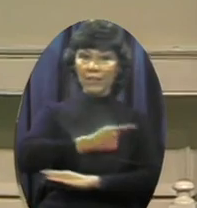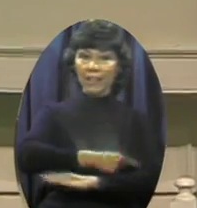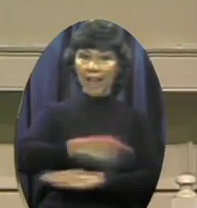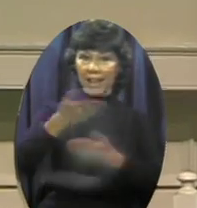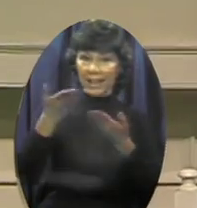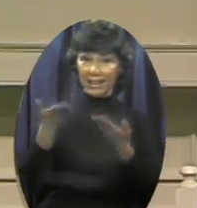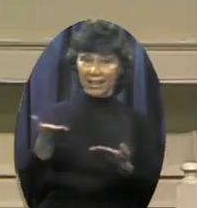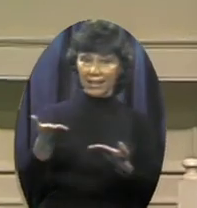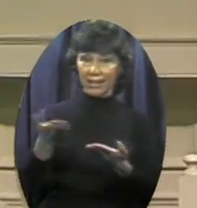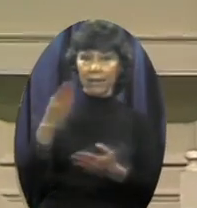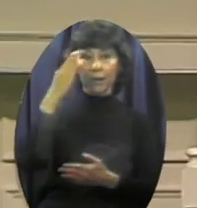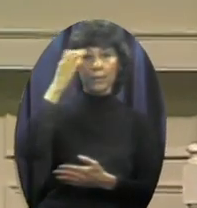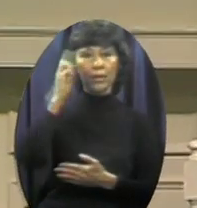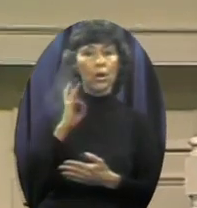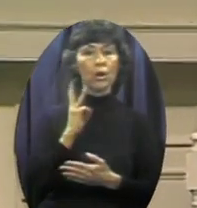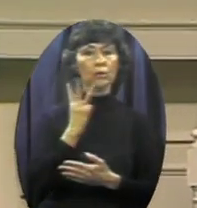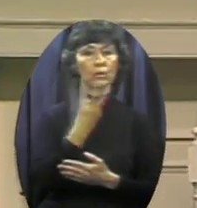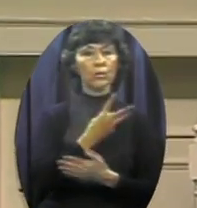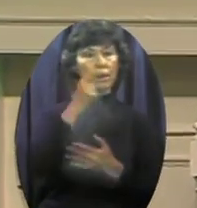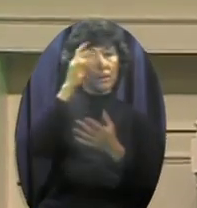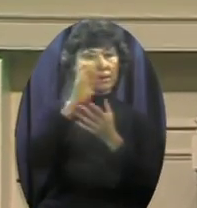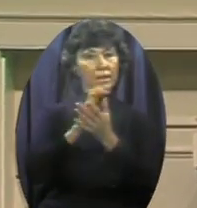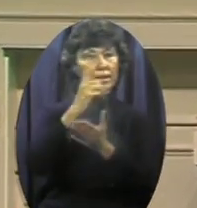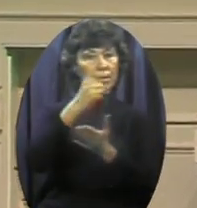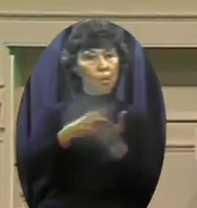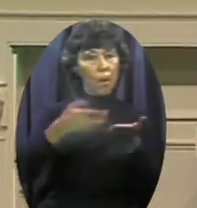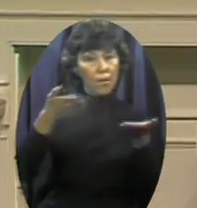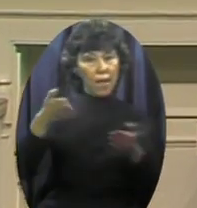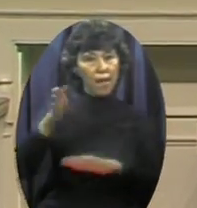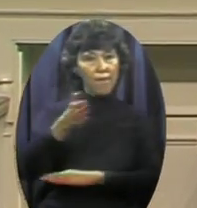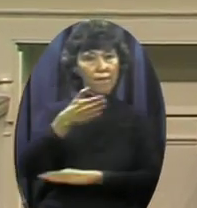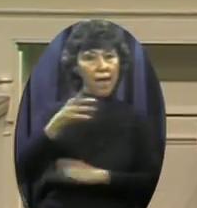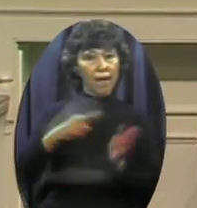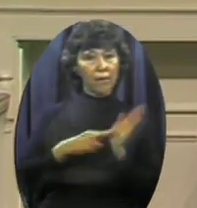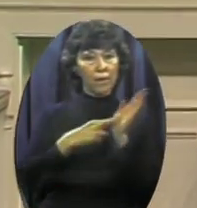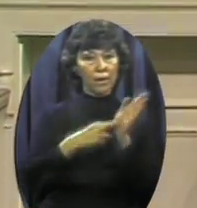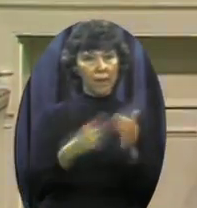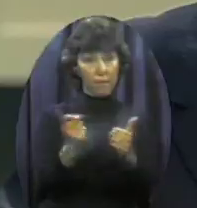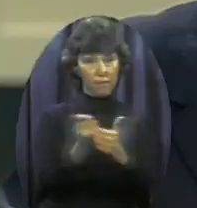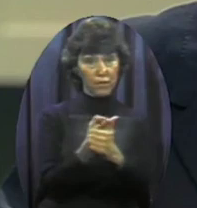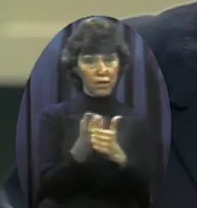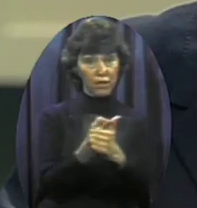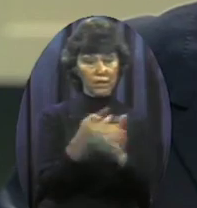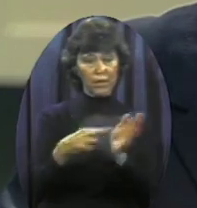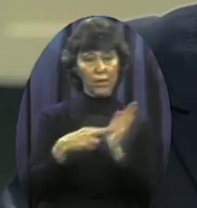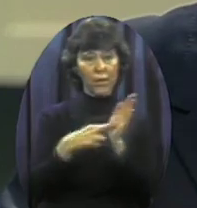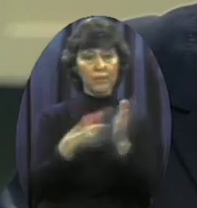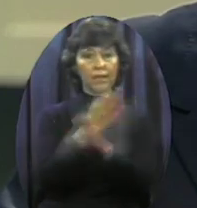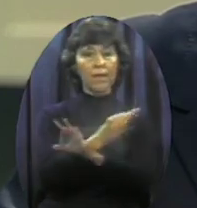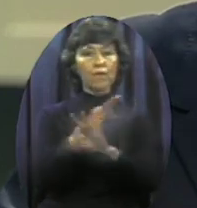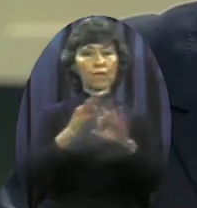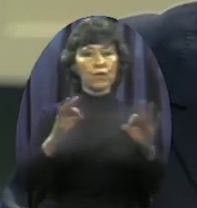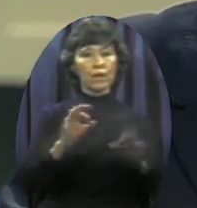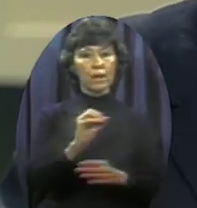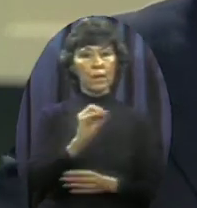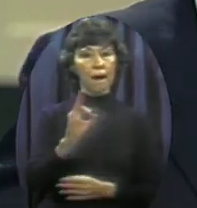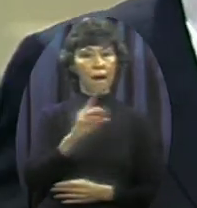Because we believe in what that flag represents Number one, it represents freedom of religion